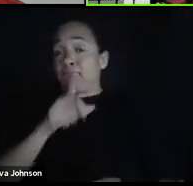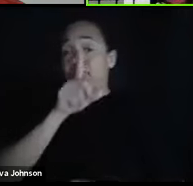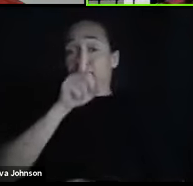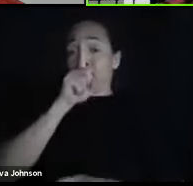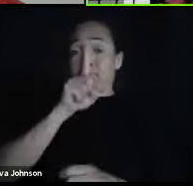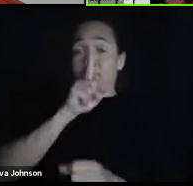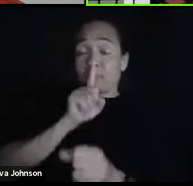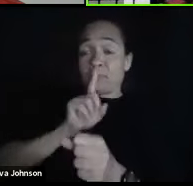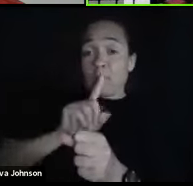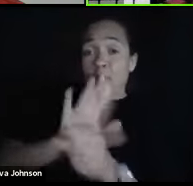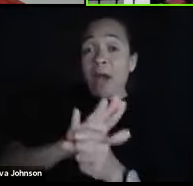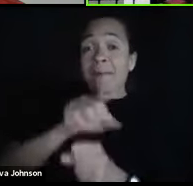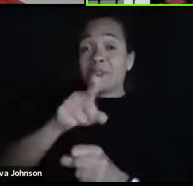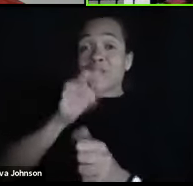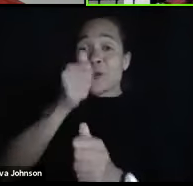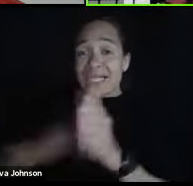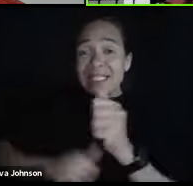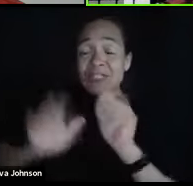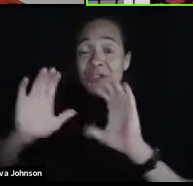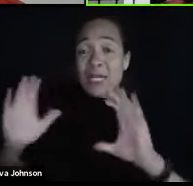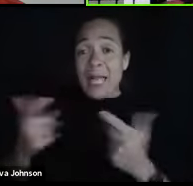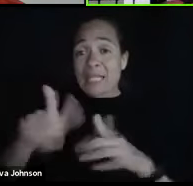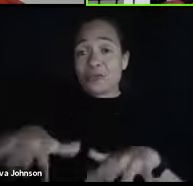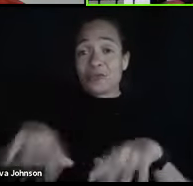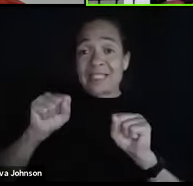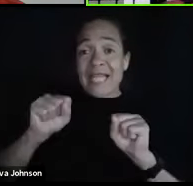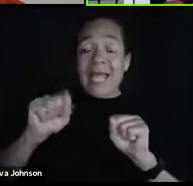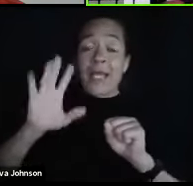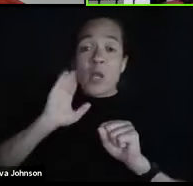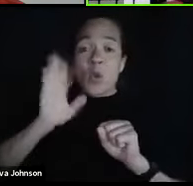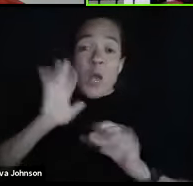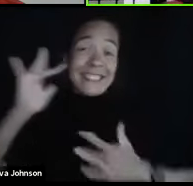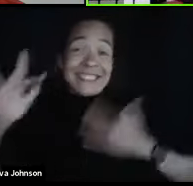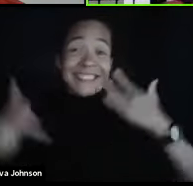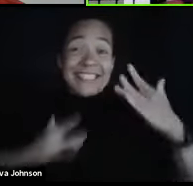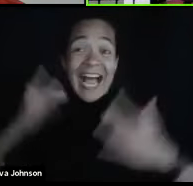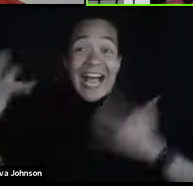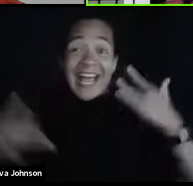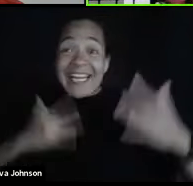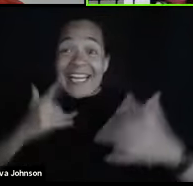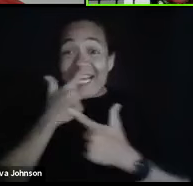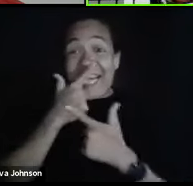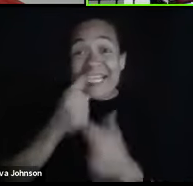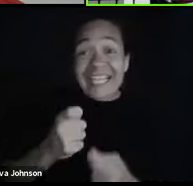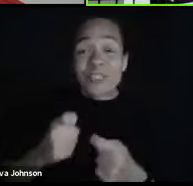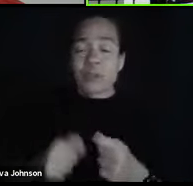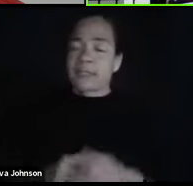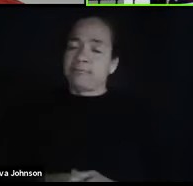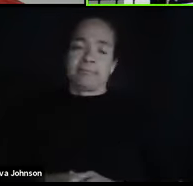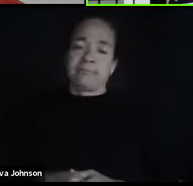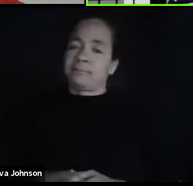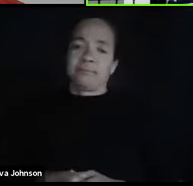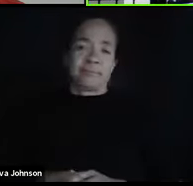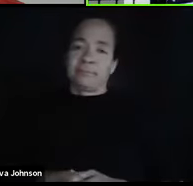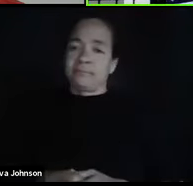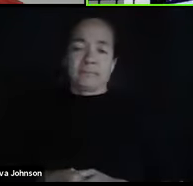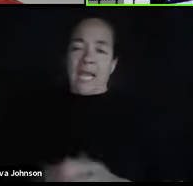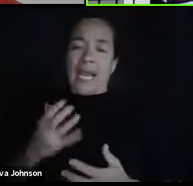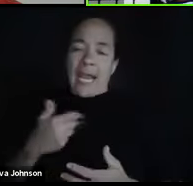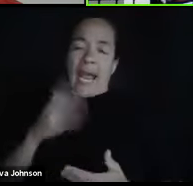that every course you're going to take is going to be exciting and interesting because we know that would be a lie.